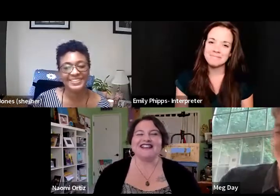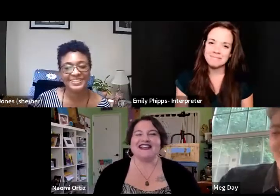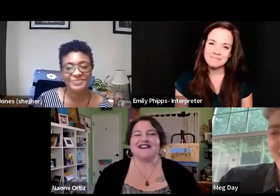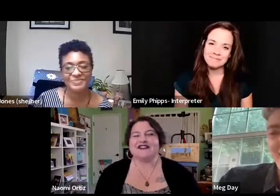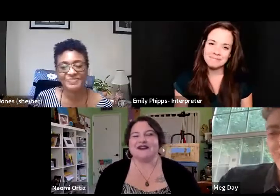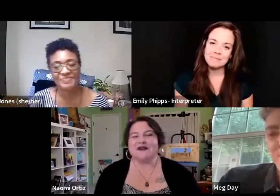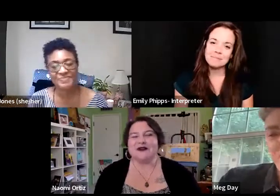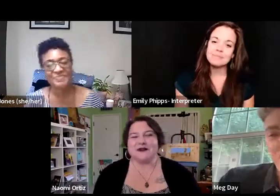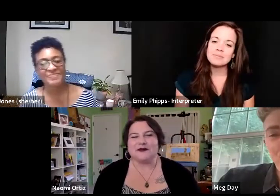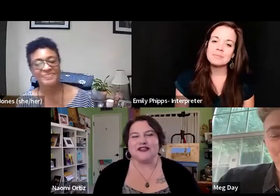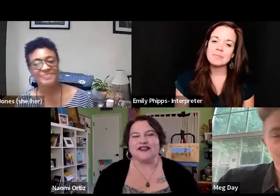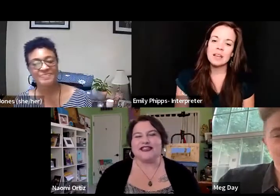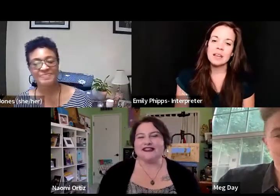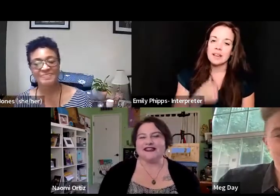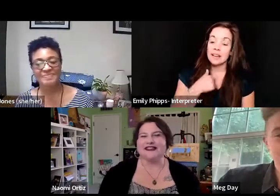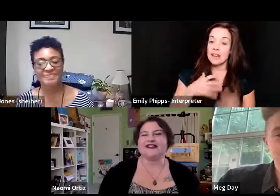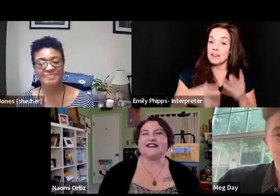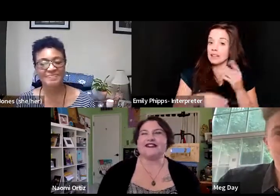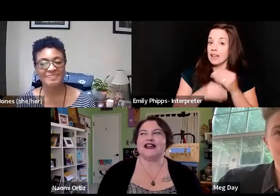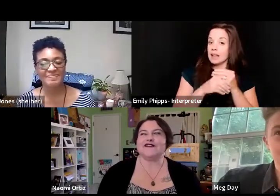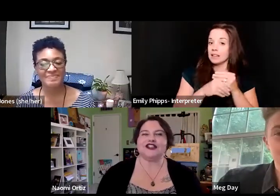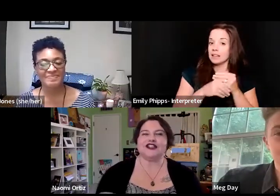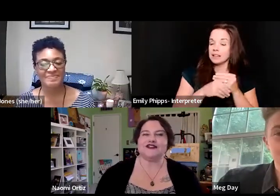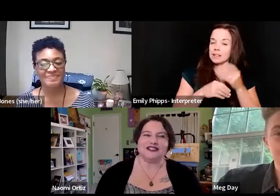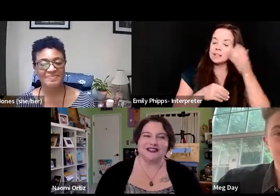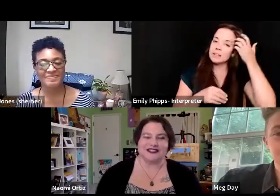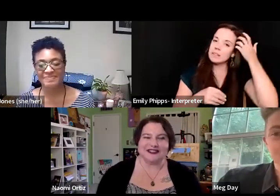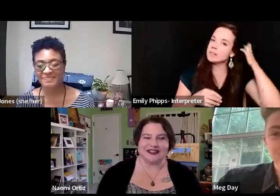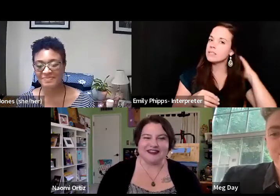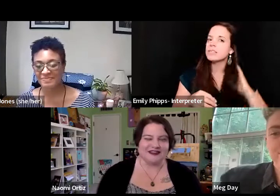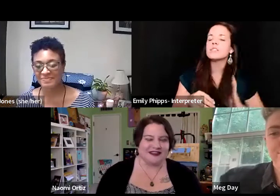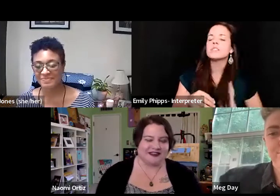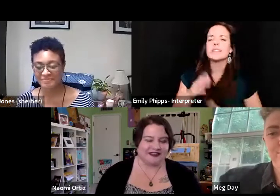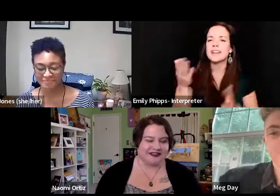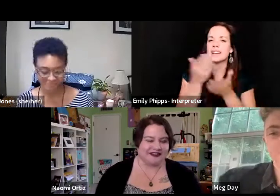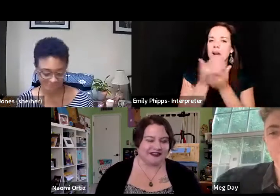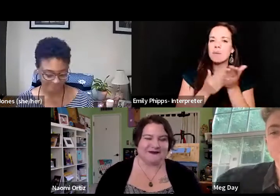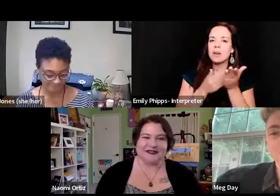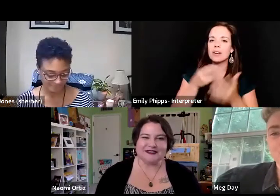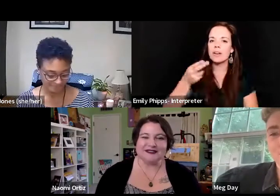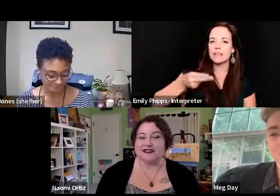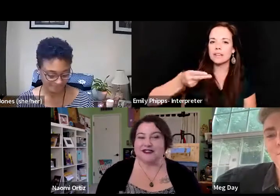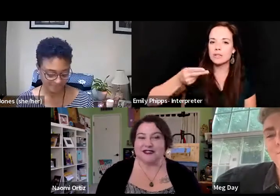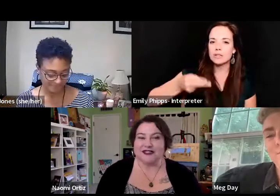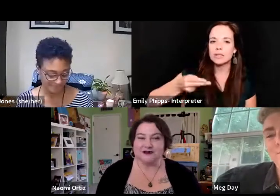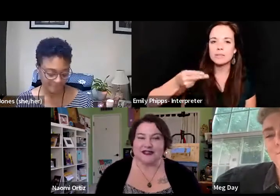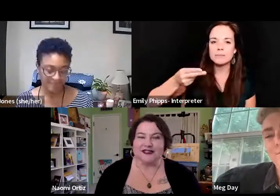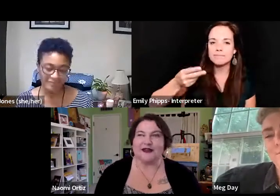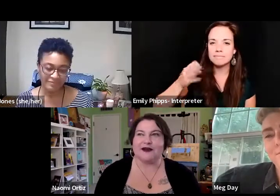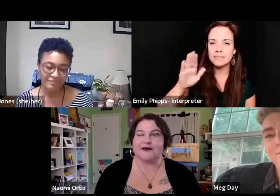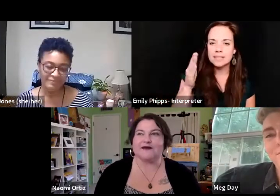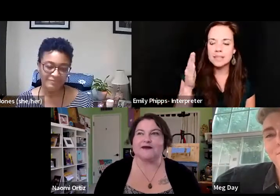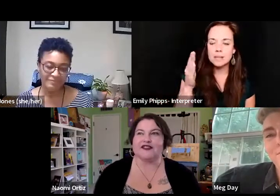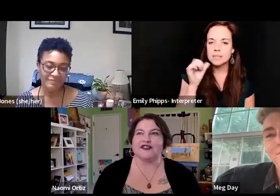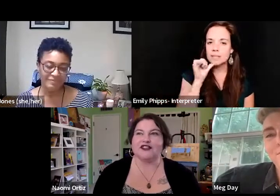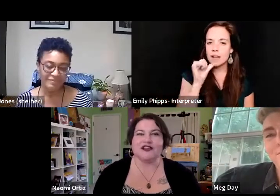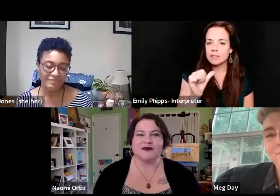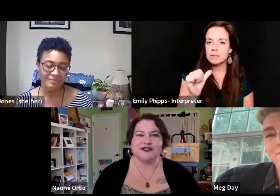I'll just add, so in the late, there's a kind of chunk of history that seems just not to be